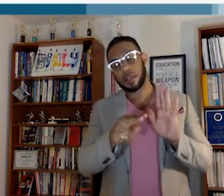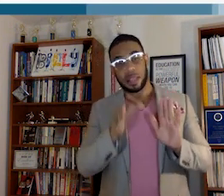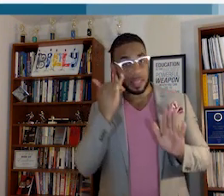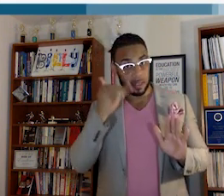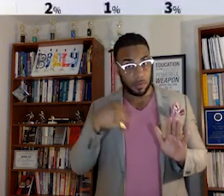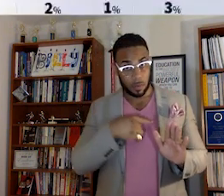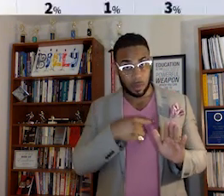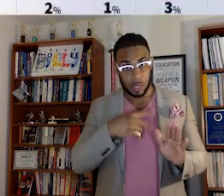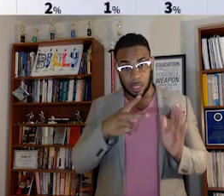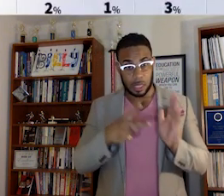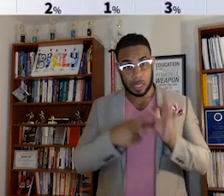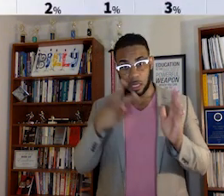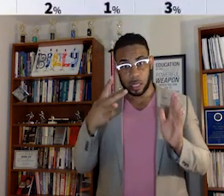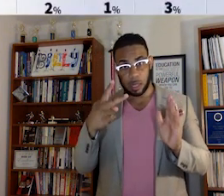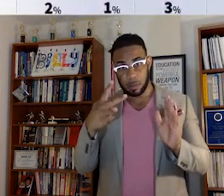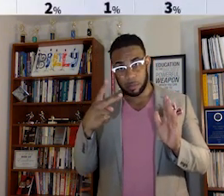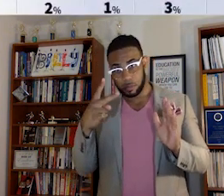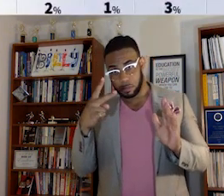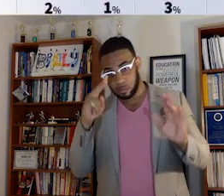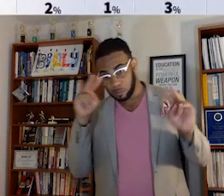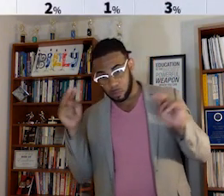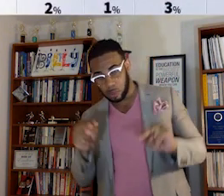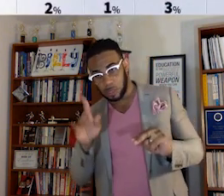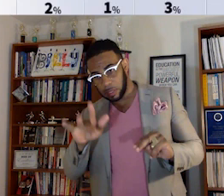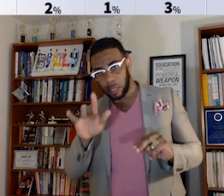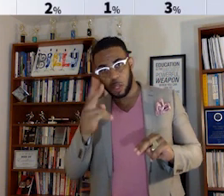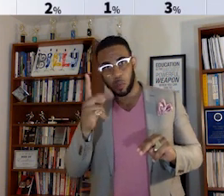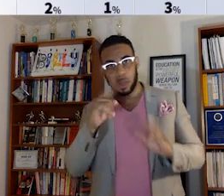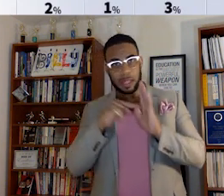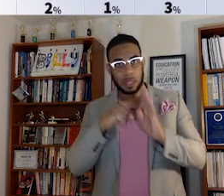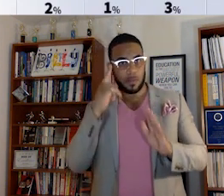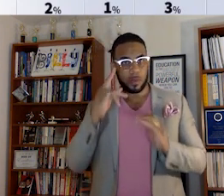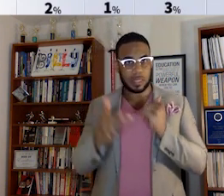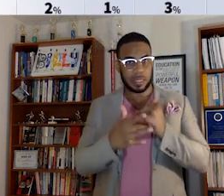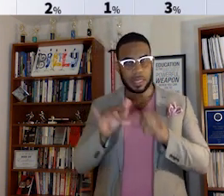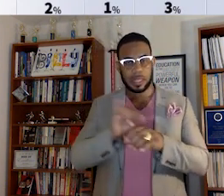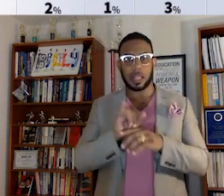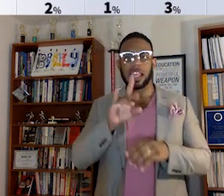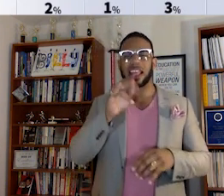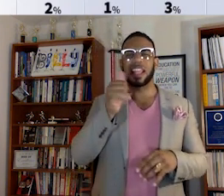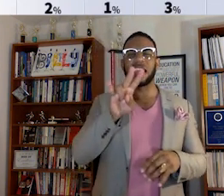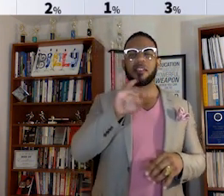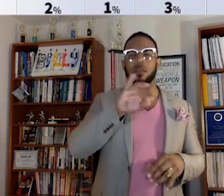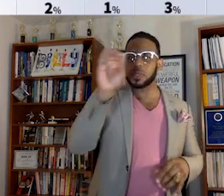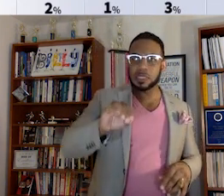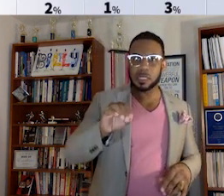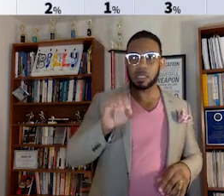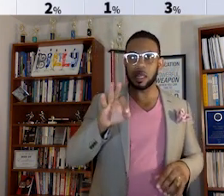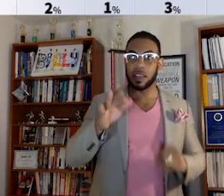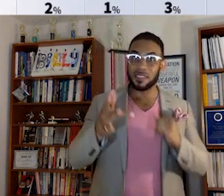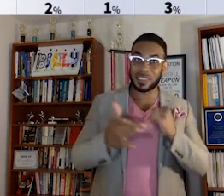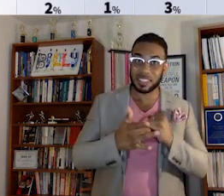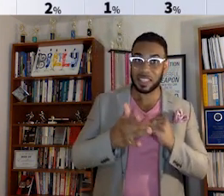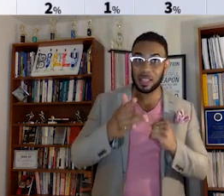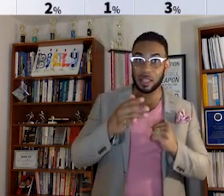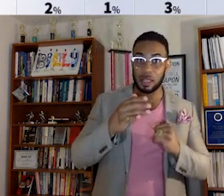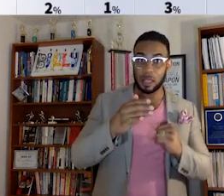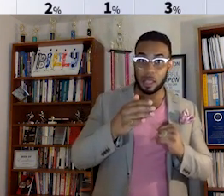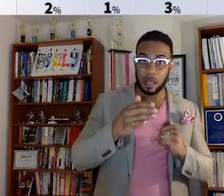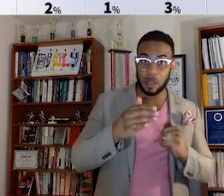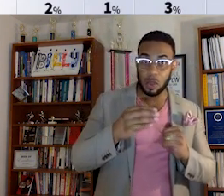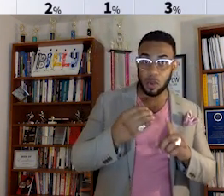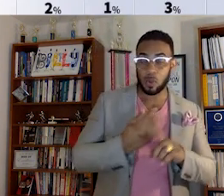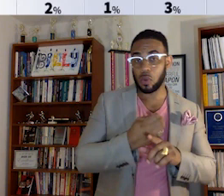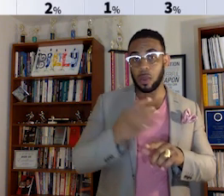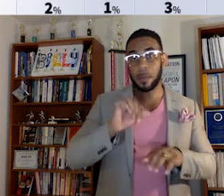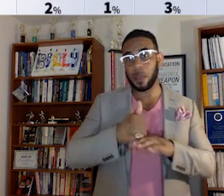we double tap into one example of the tech industry, 17% of tech roles, and this is based off